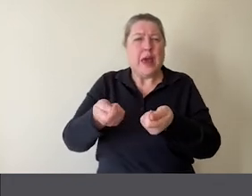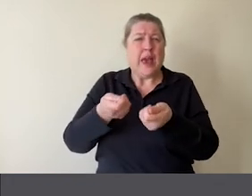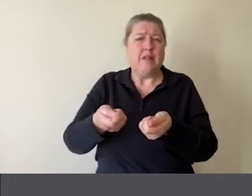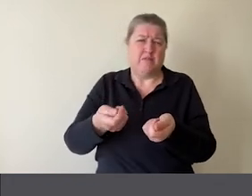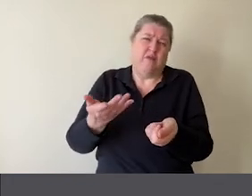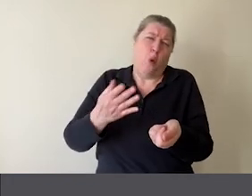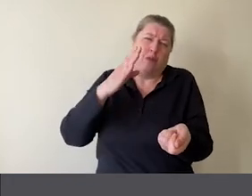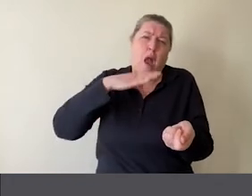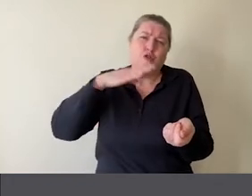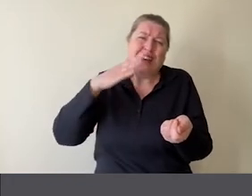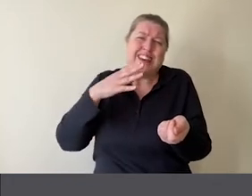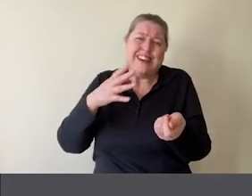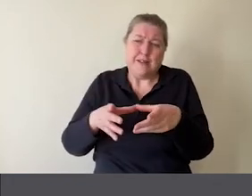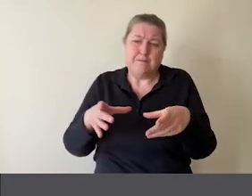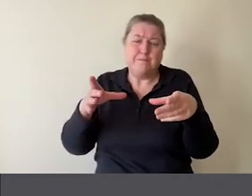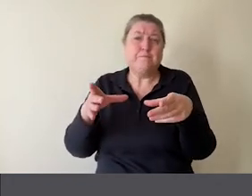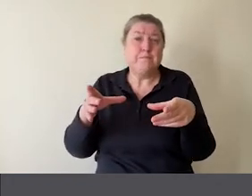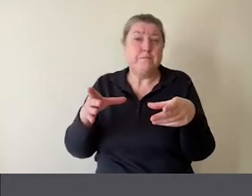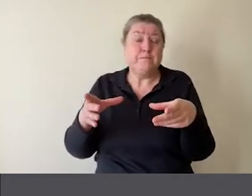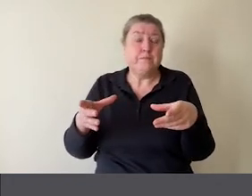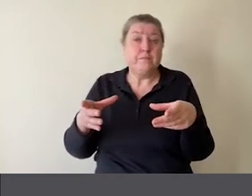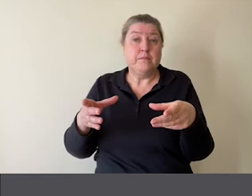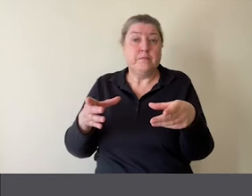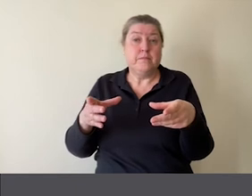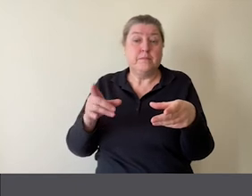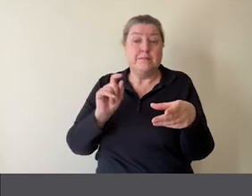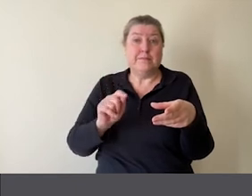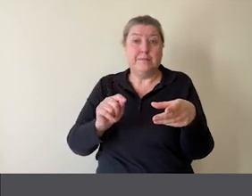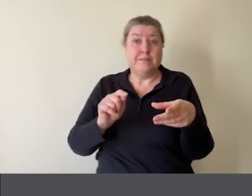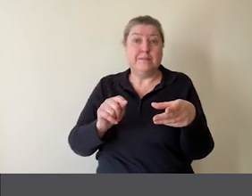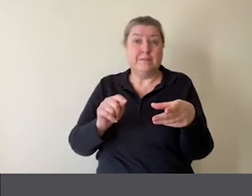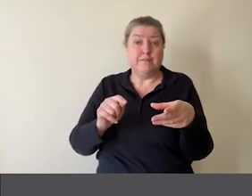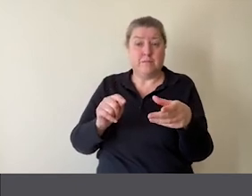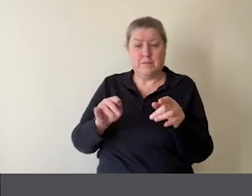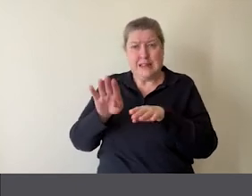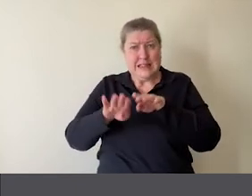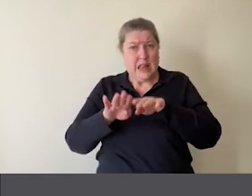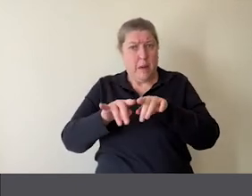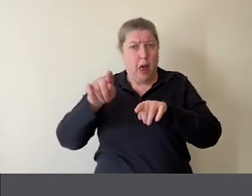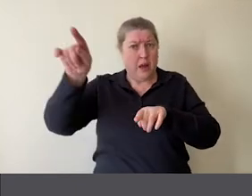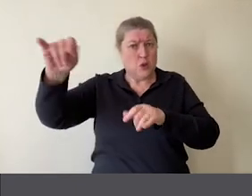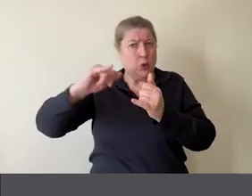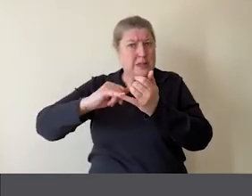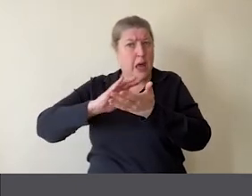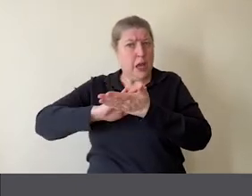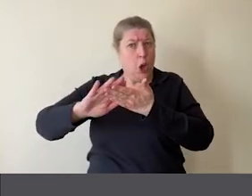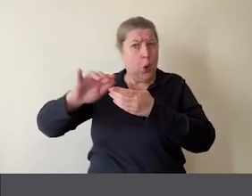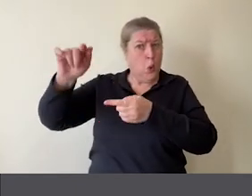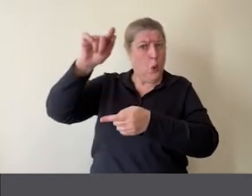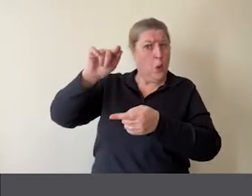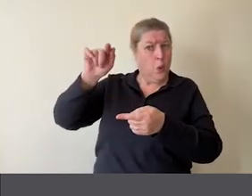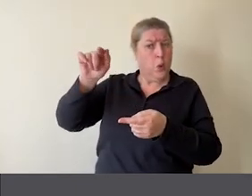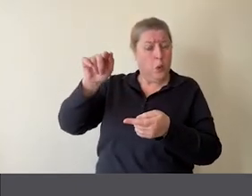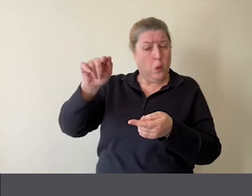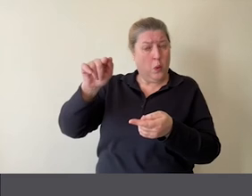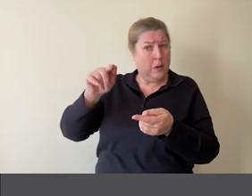curries. What they are is quite a good approximation of some of the dishes that were found in the Sutton Hoo